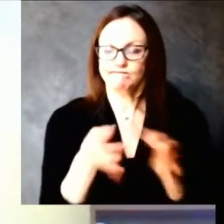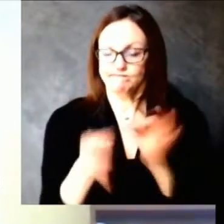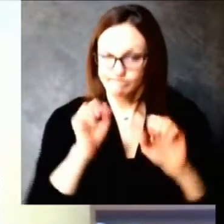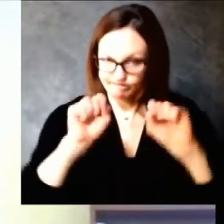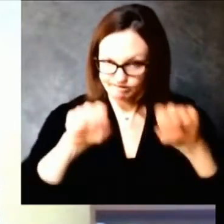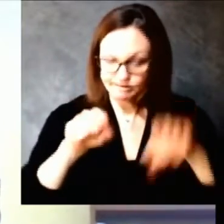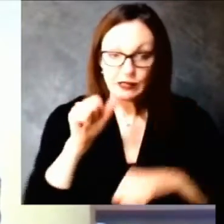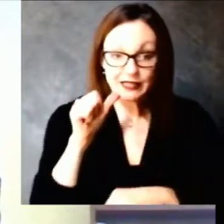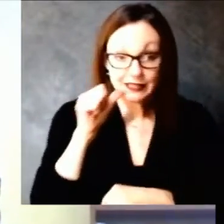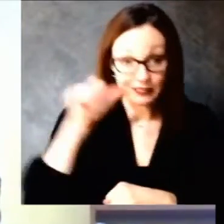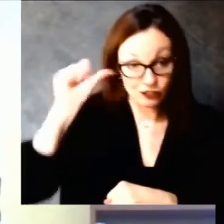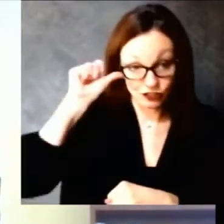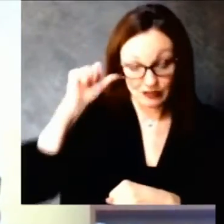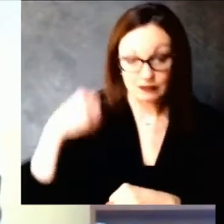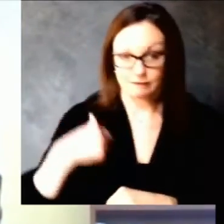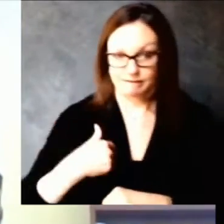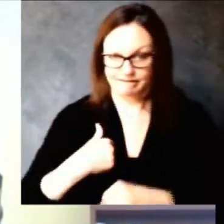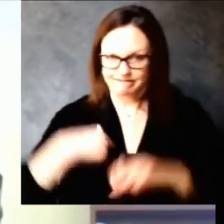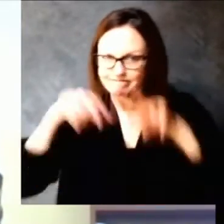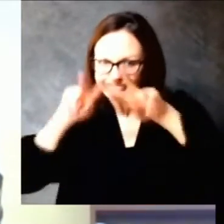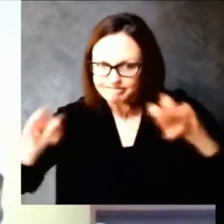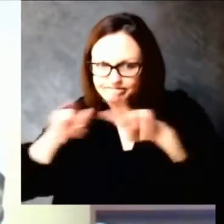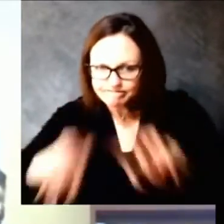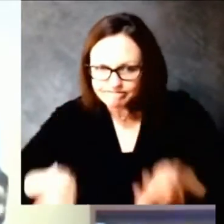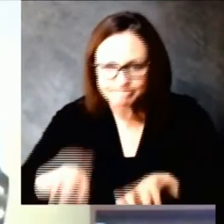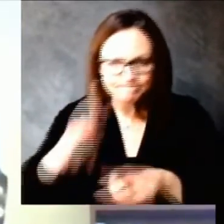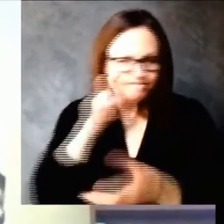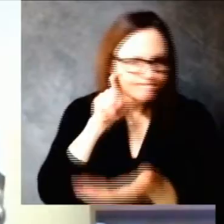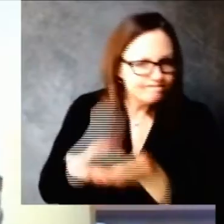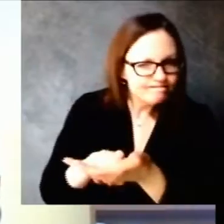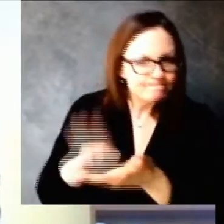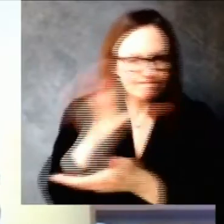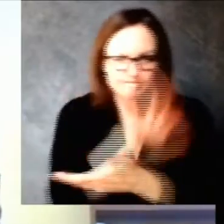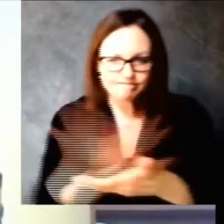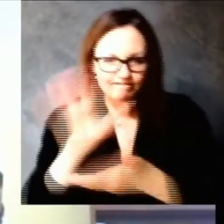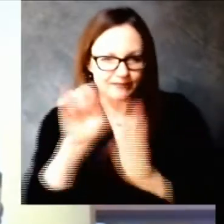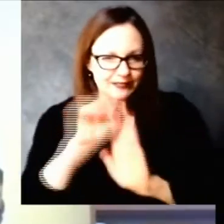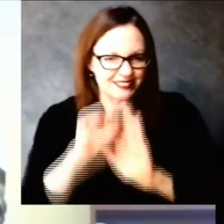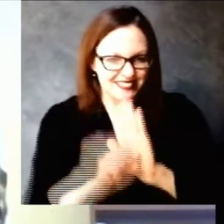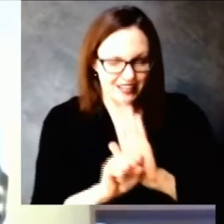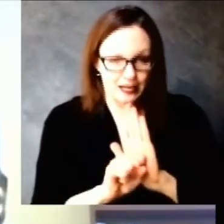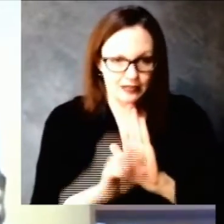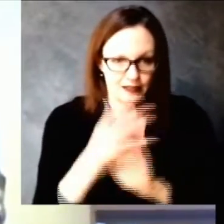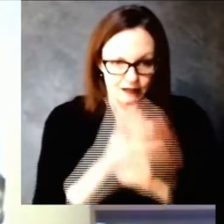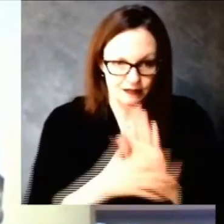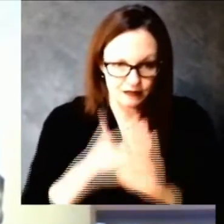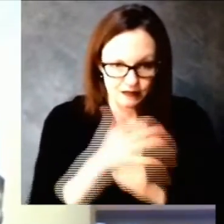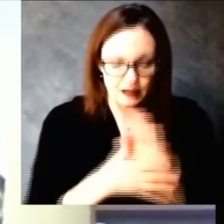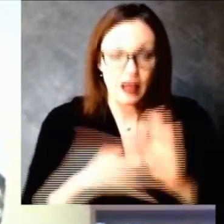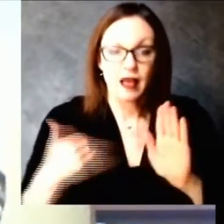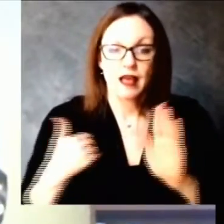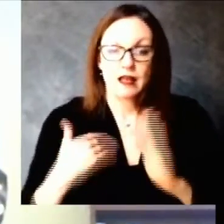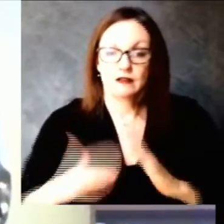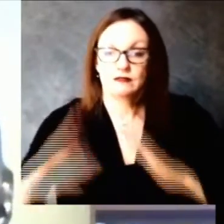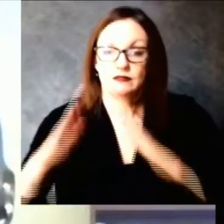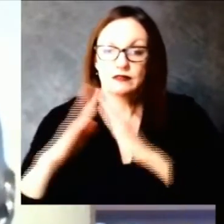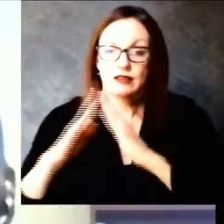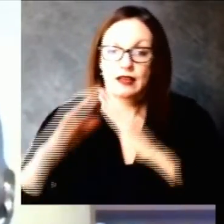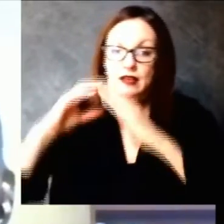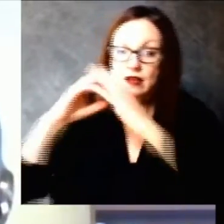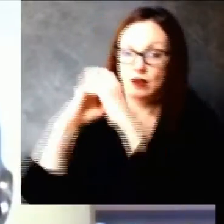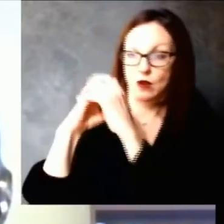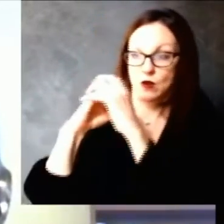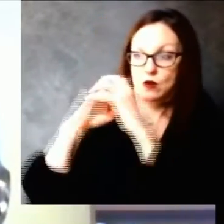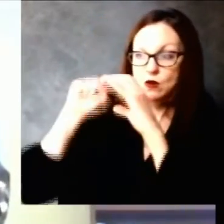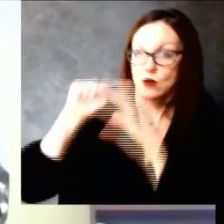that you see higher rates they are places with local hospitals and many of our rural counties do